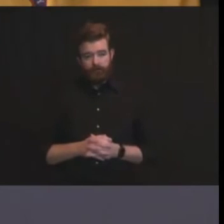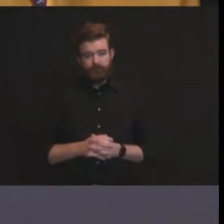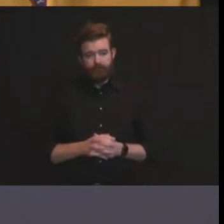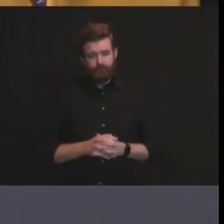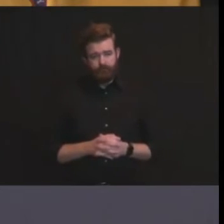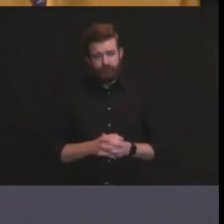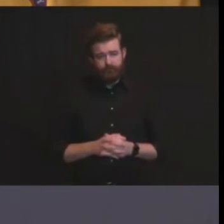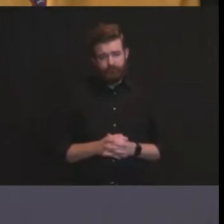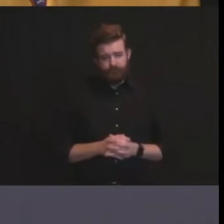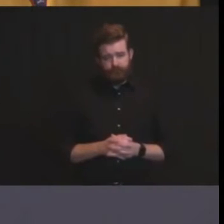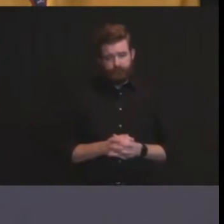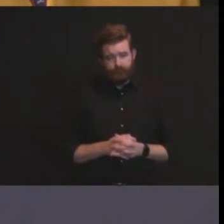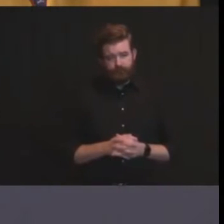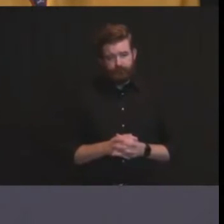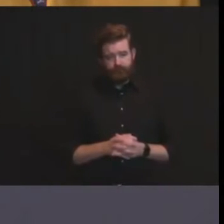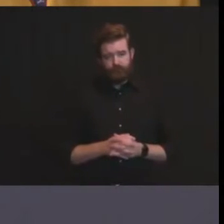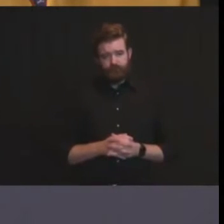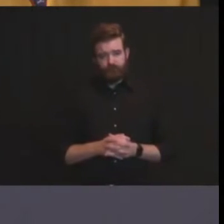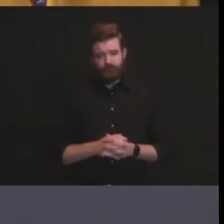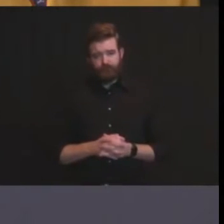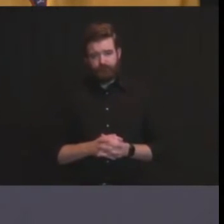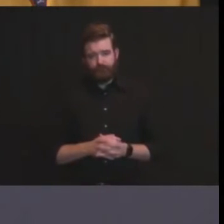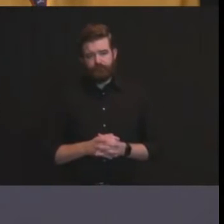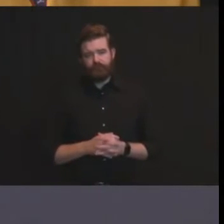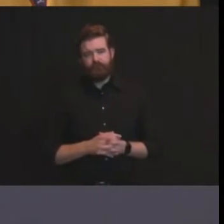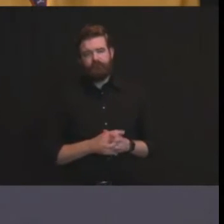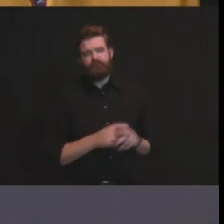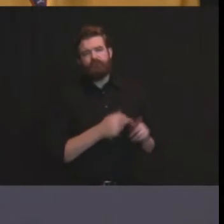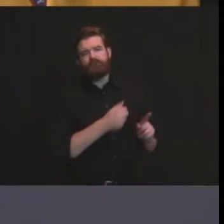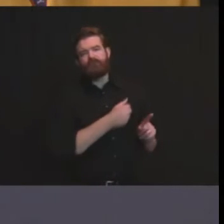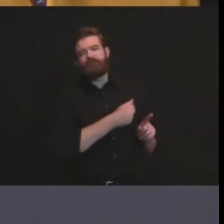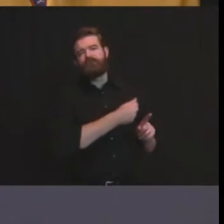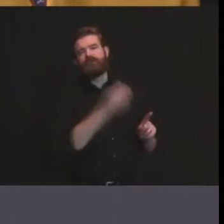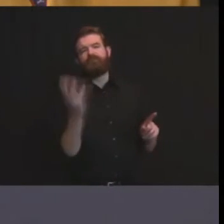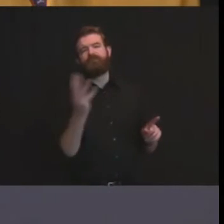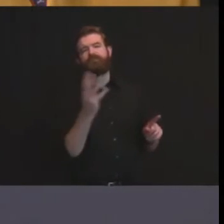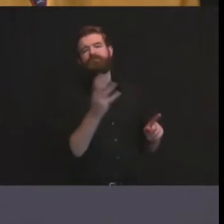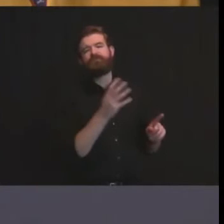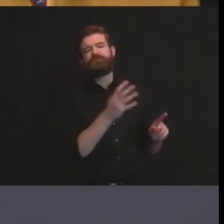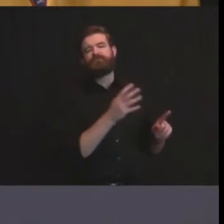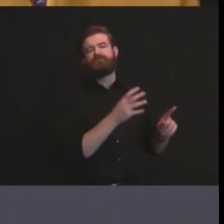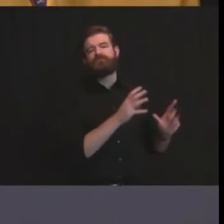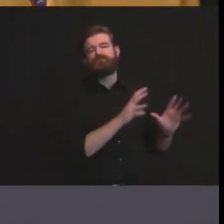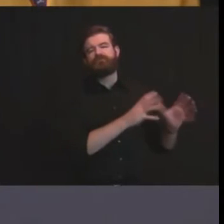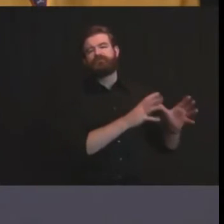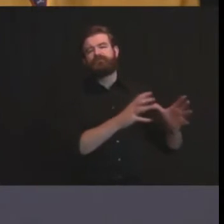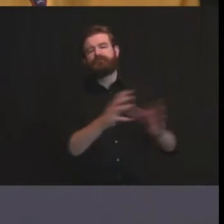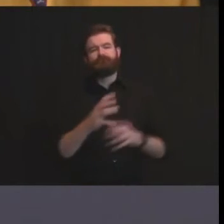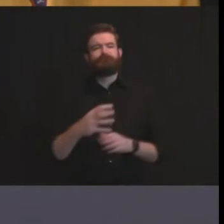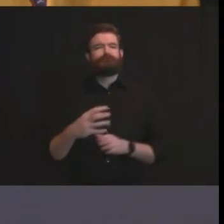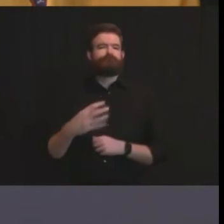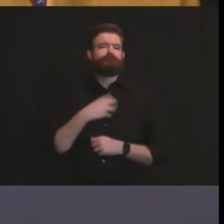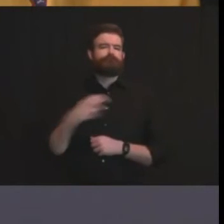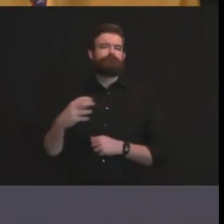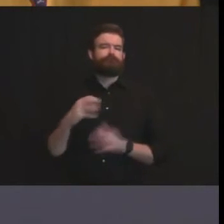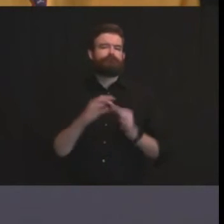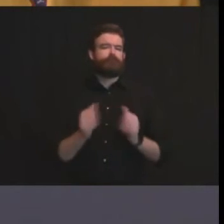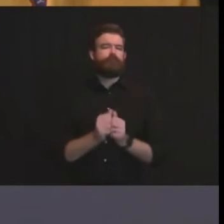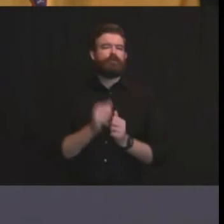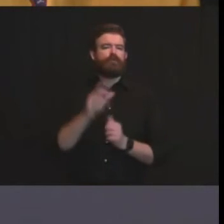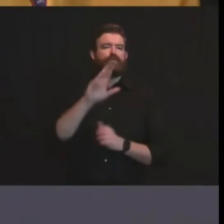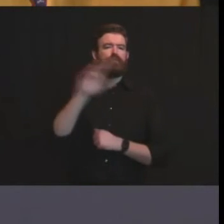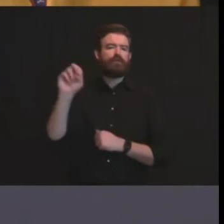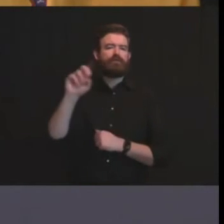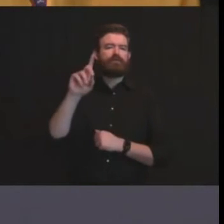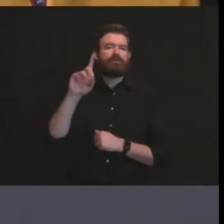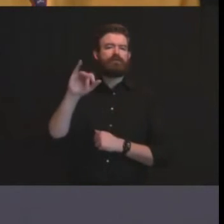on the legislative redistricting panel with much of their ire focused on the democratic party's failure to name a latino despite the growth